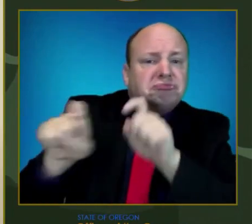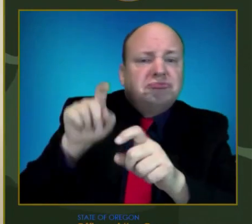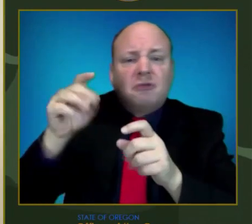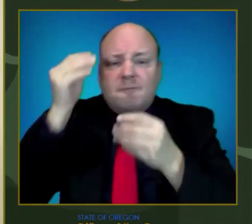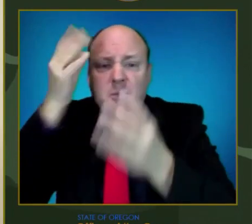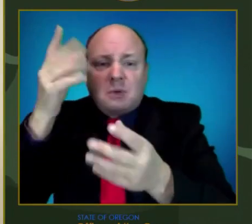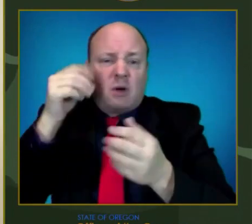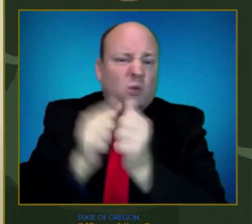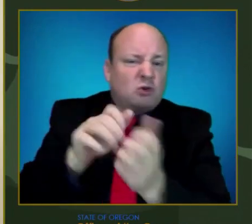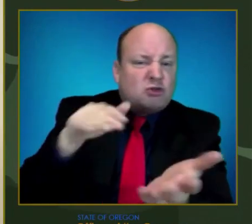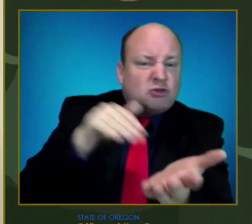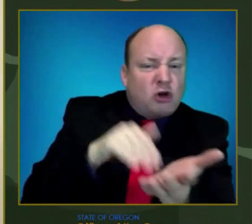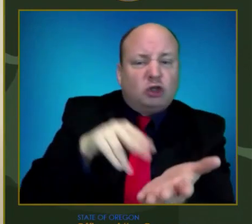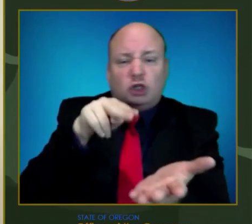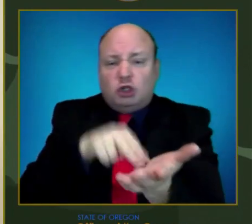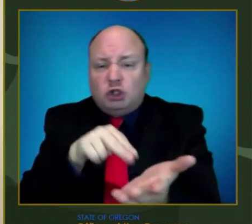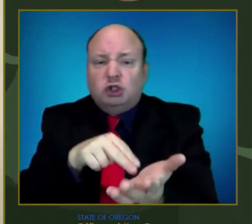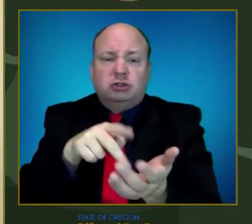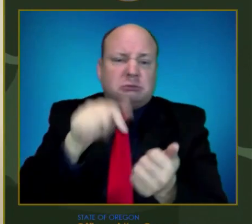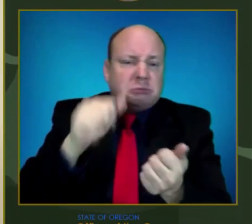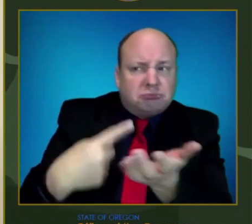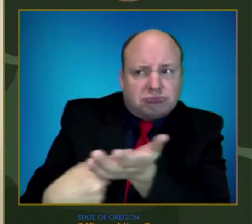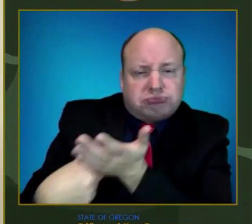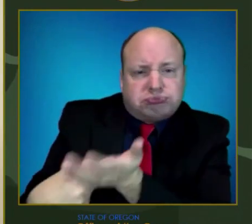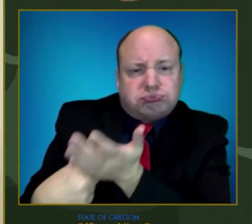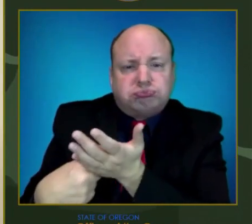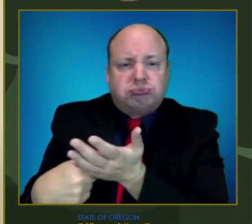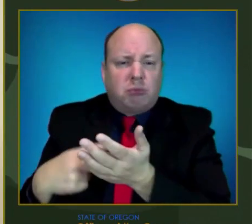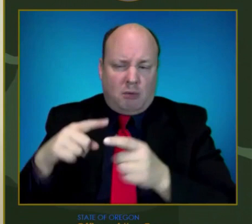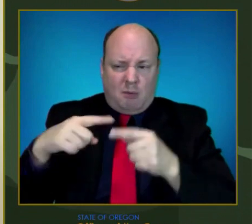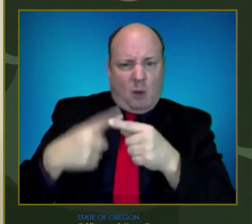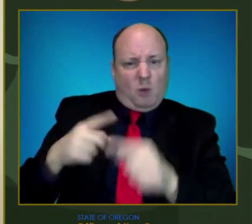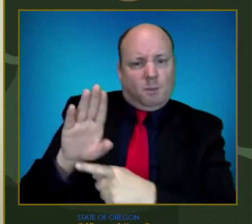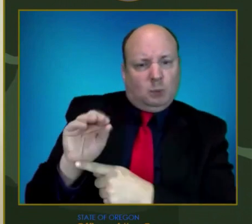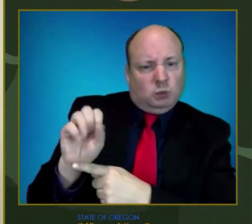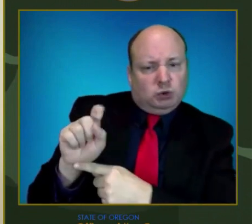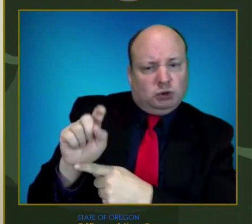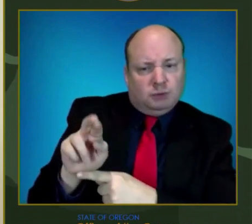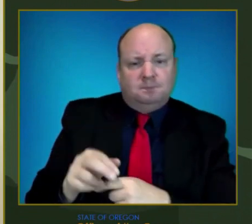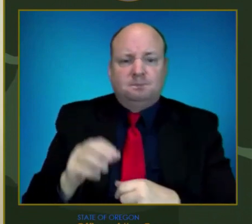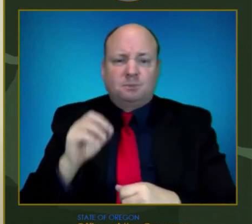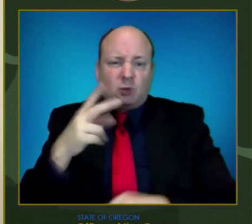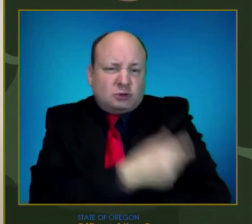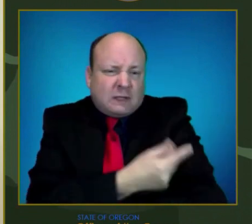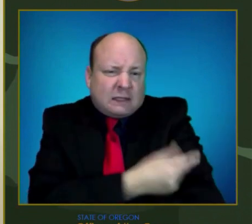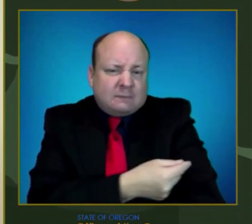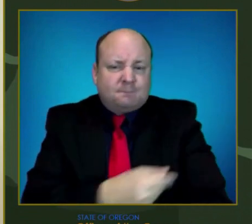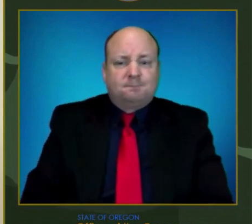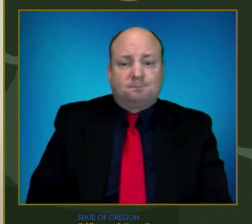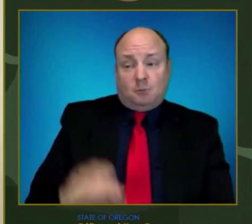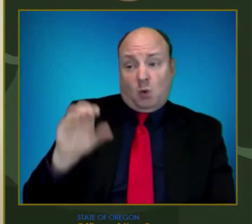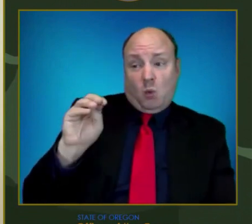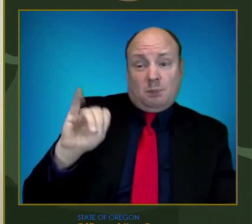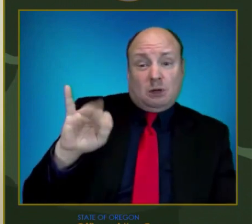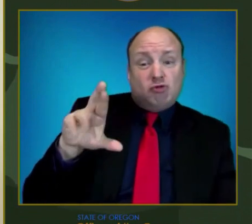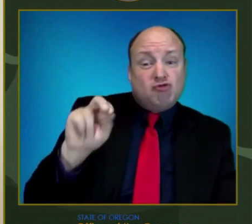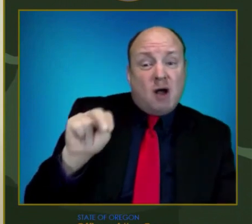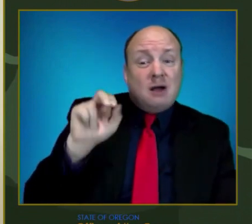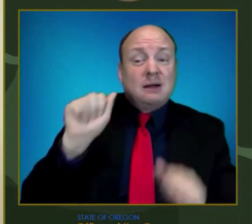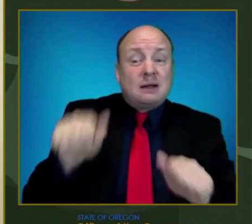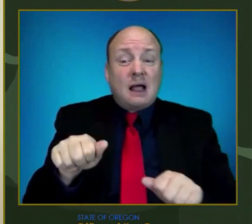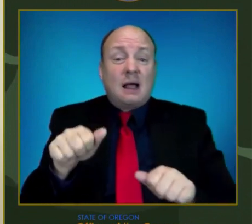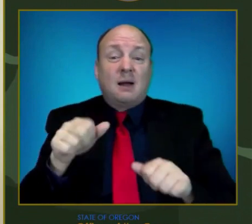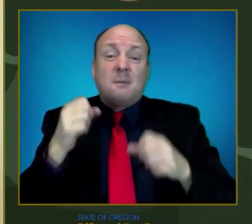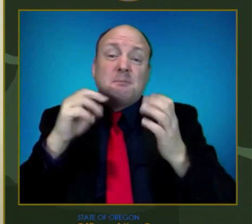As Omicron is spreading, more states are starting to follow Oregon's lead in reinstating mask requirements. Thank